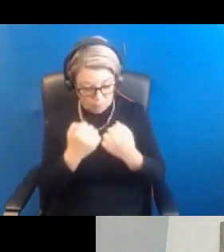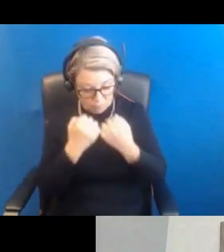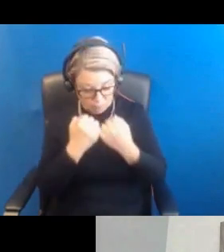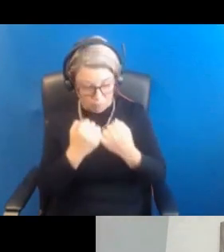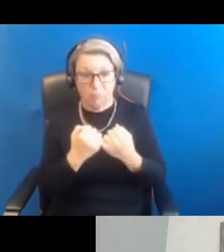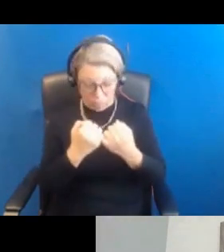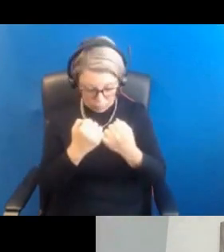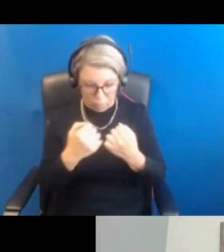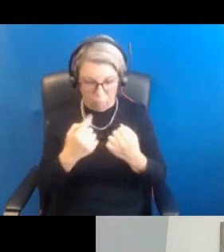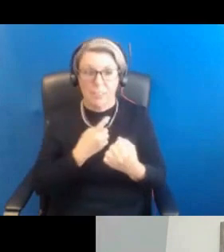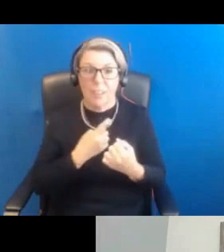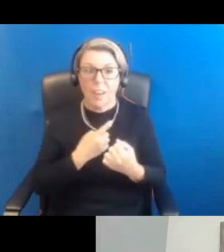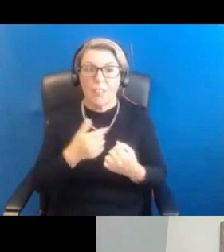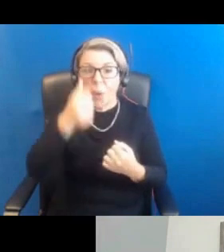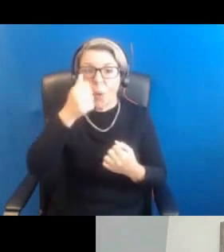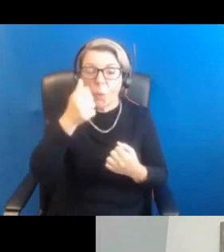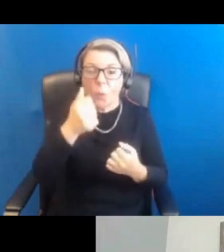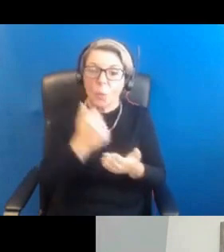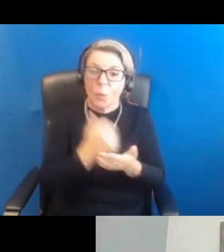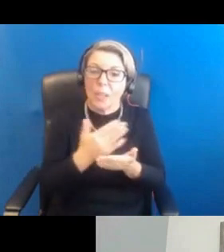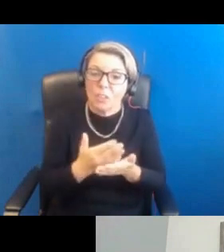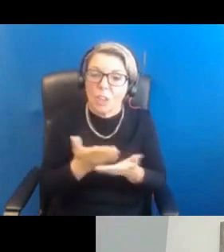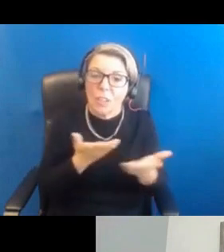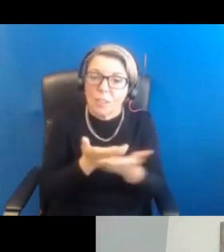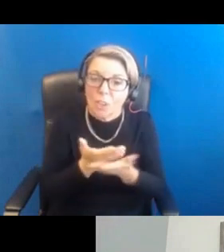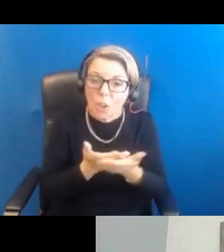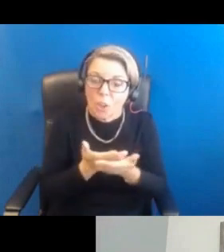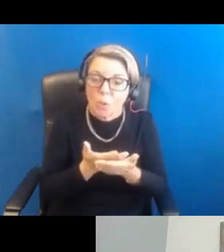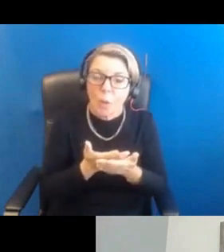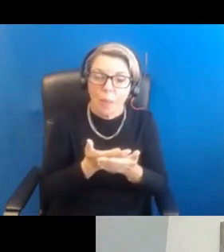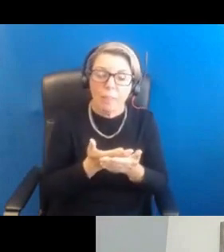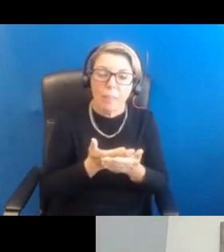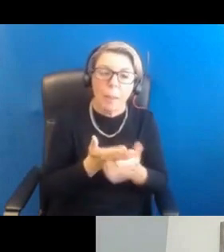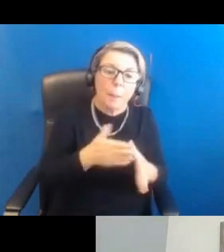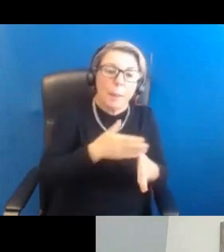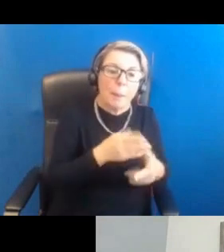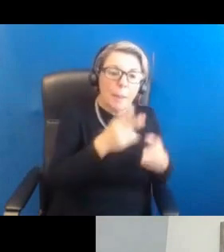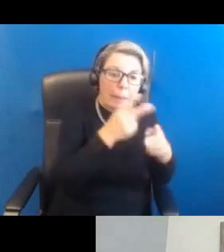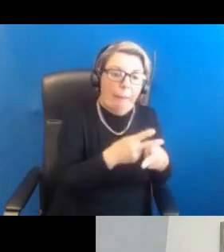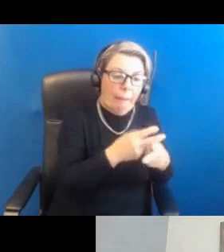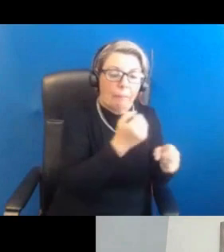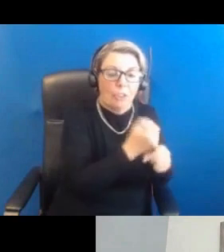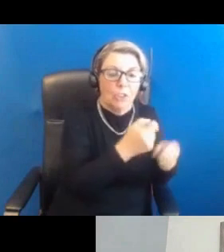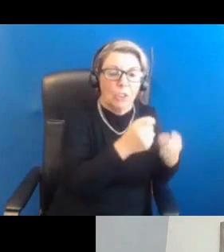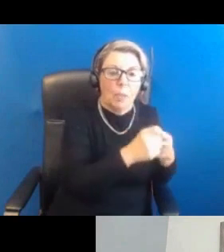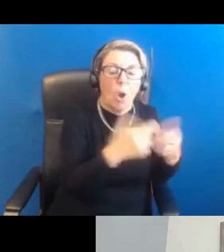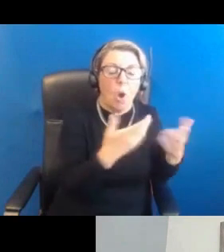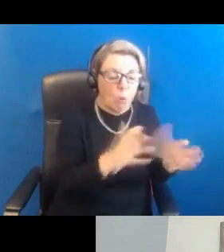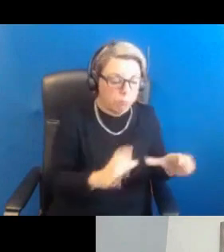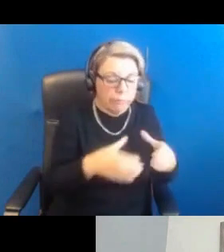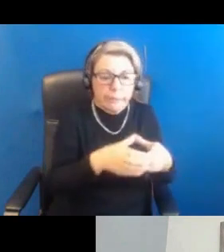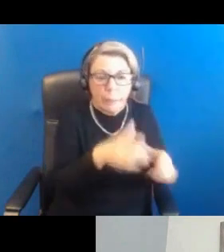information to have shared discussions with primary care multidisciplinary teams.